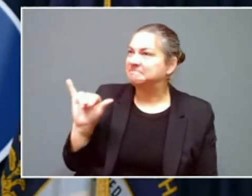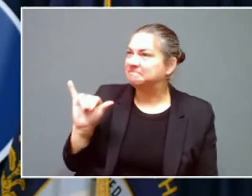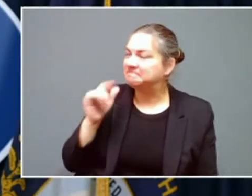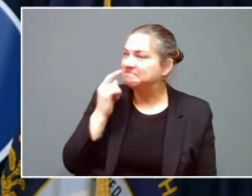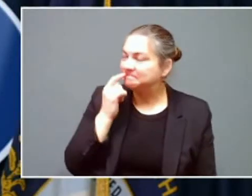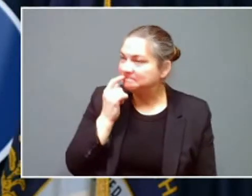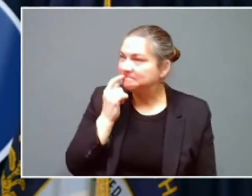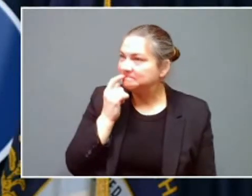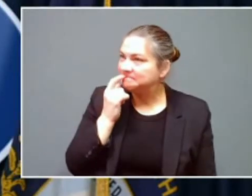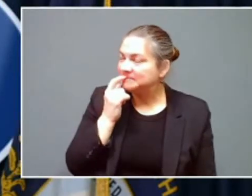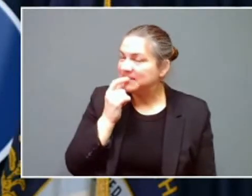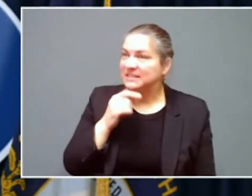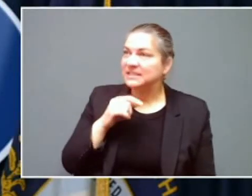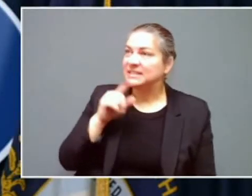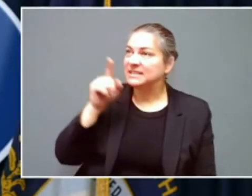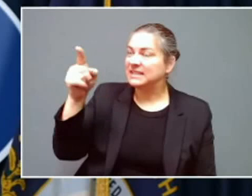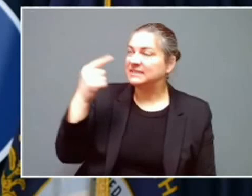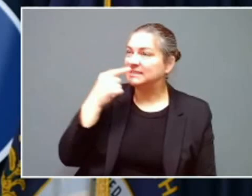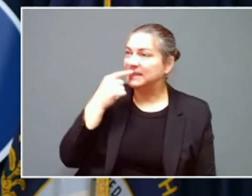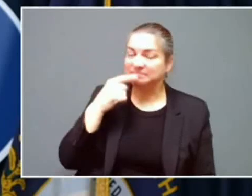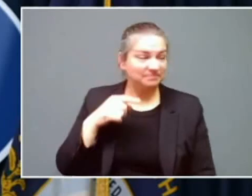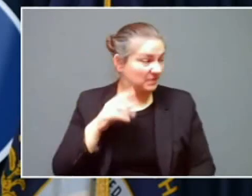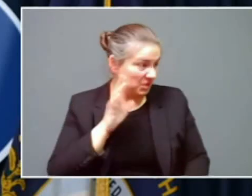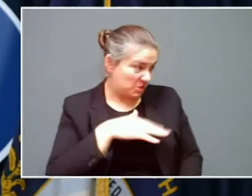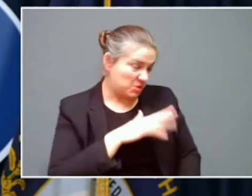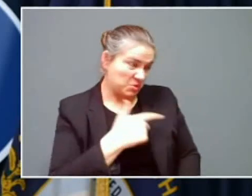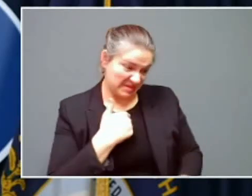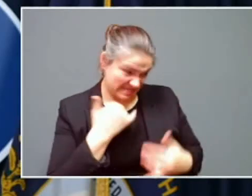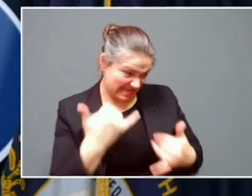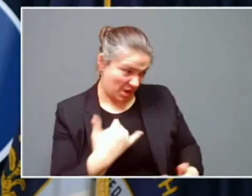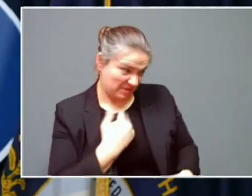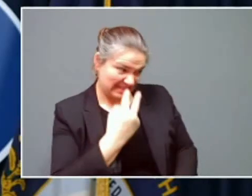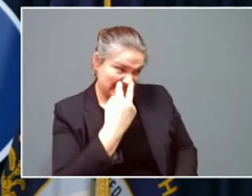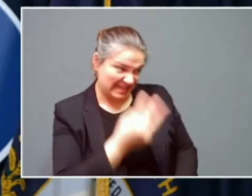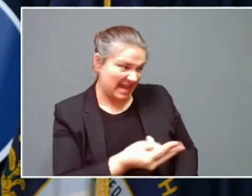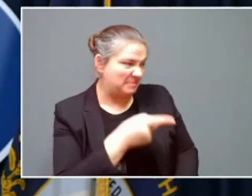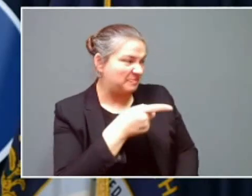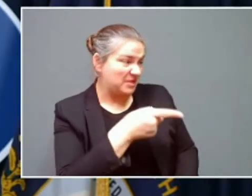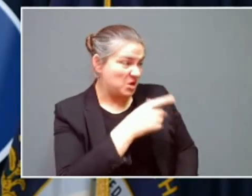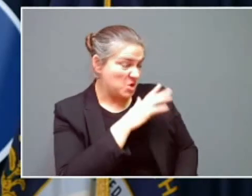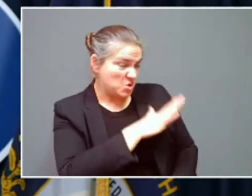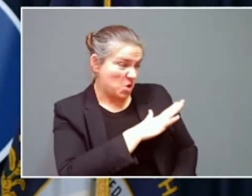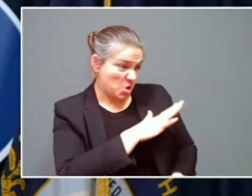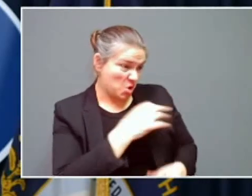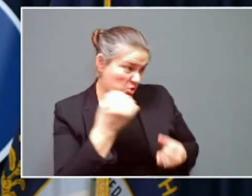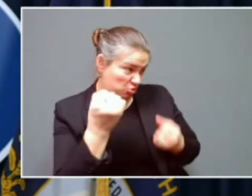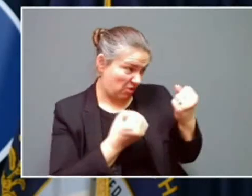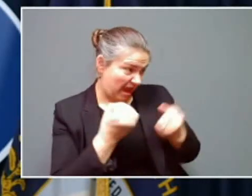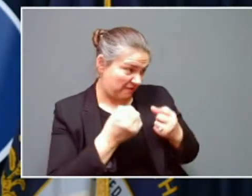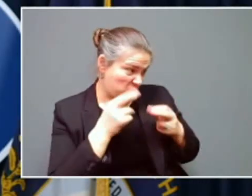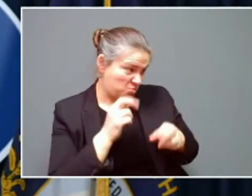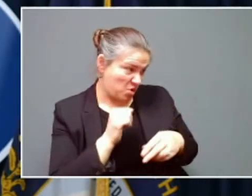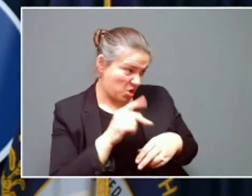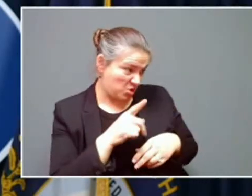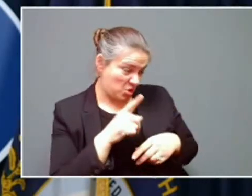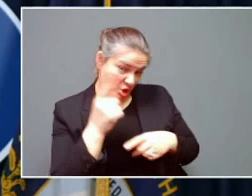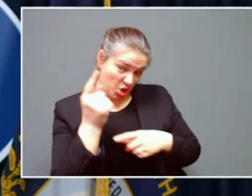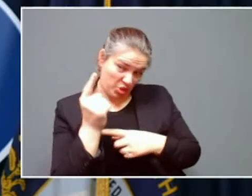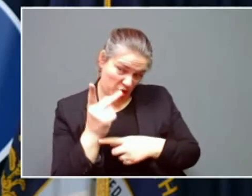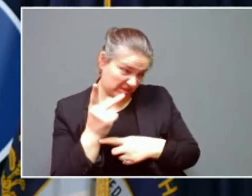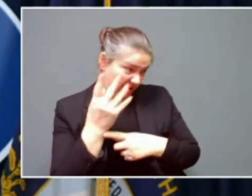Already, we are predicting difficult to impossible travel conditions, Thursday into Friday morning.